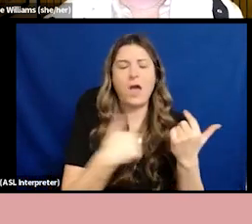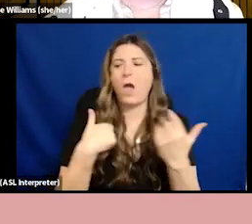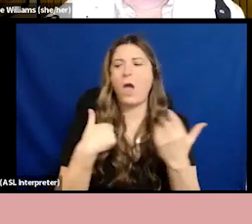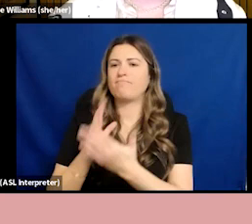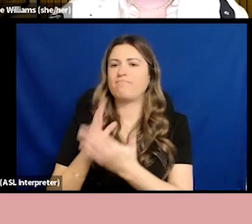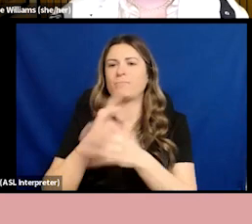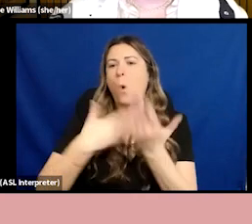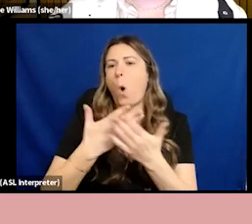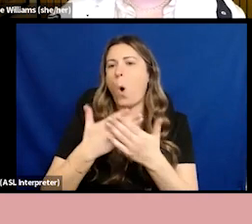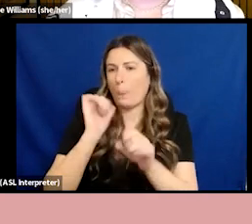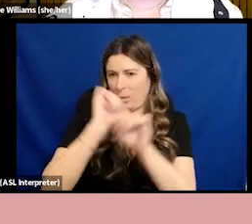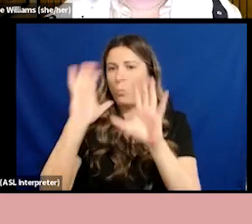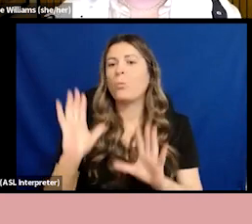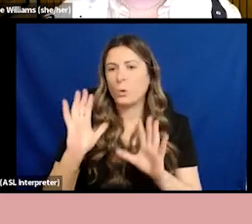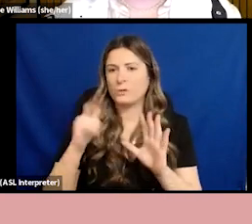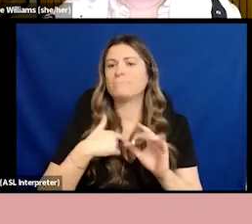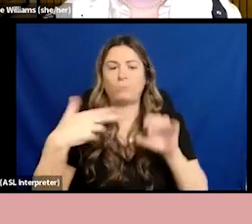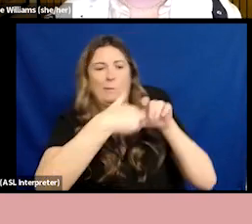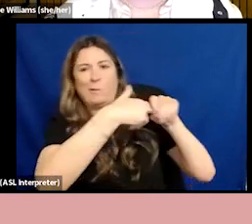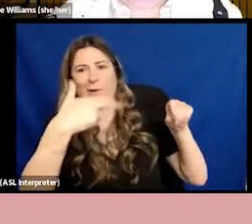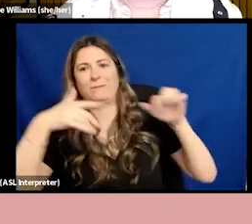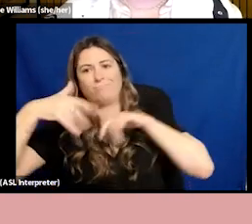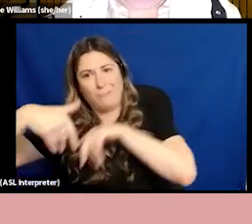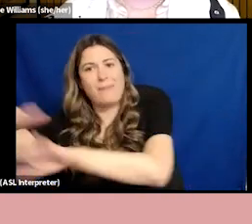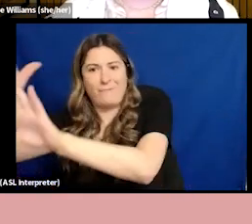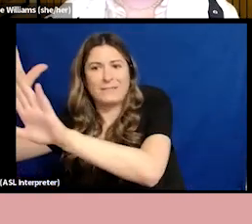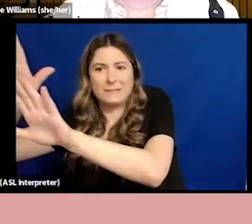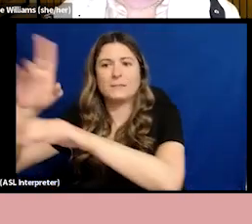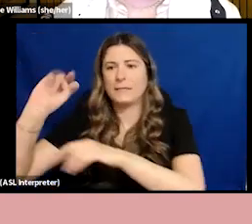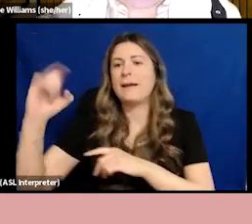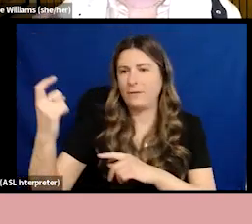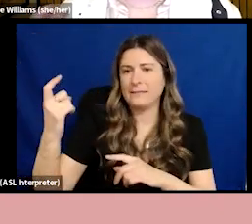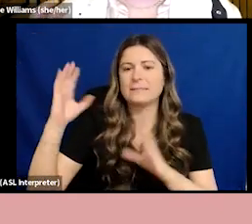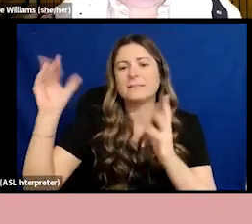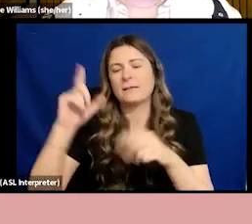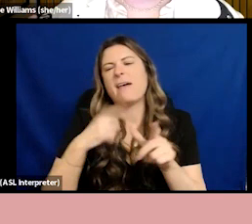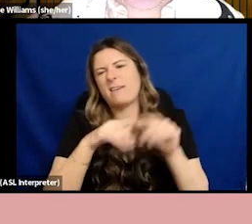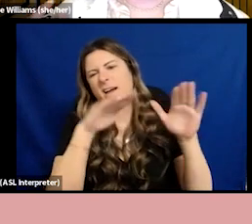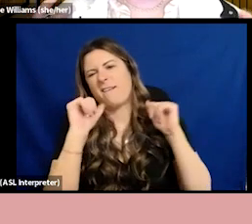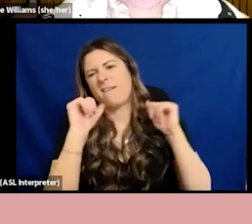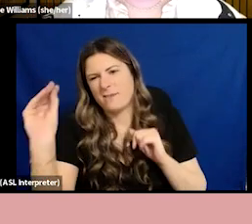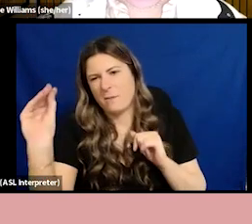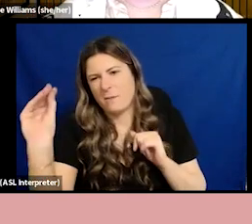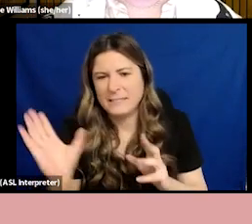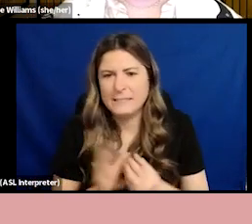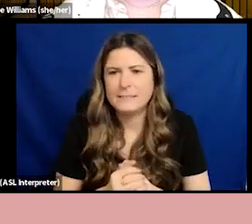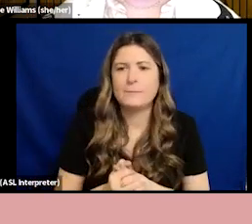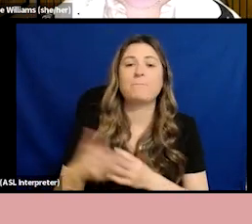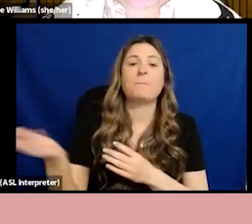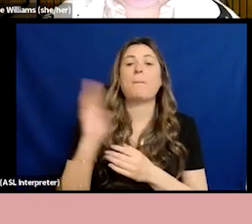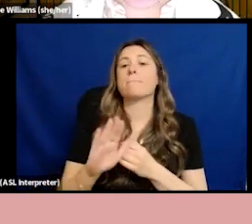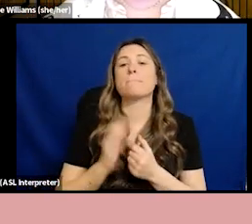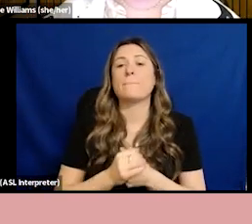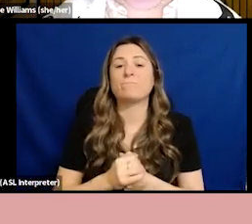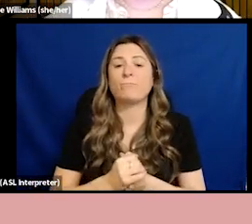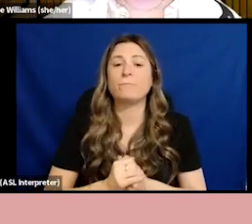So what I want to do first is quickly zoom through allyship, what it is, and why it's really important that we're all